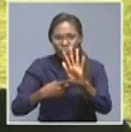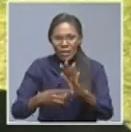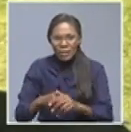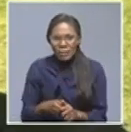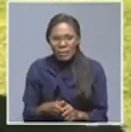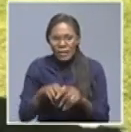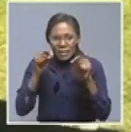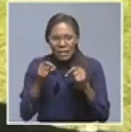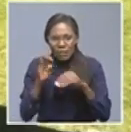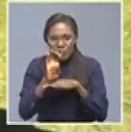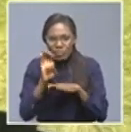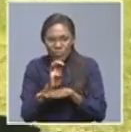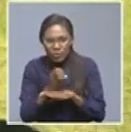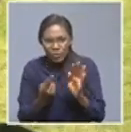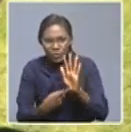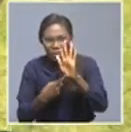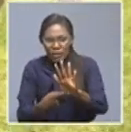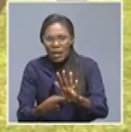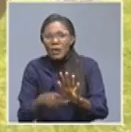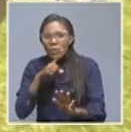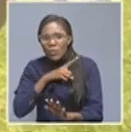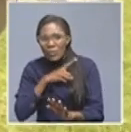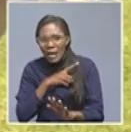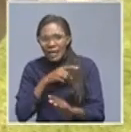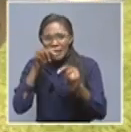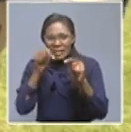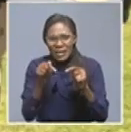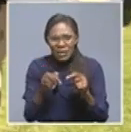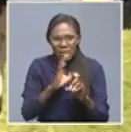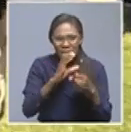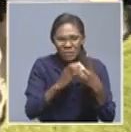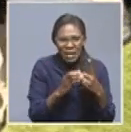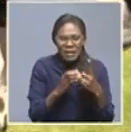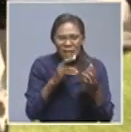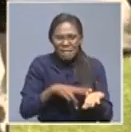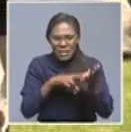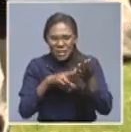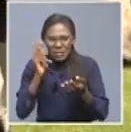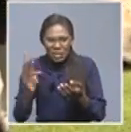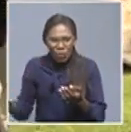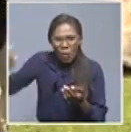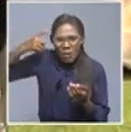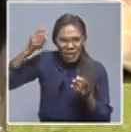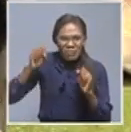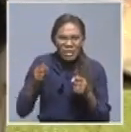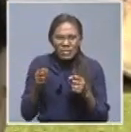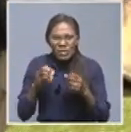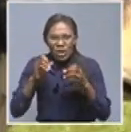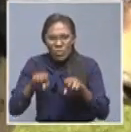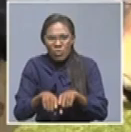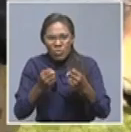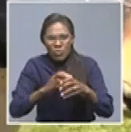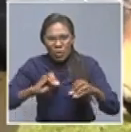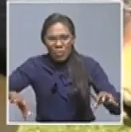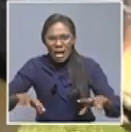expo is aimed at bridging the gap between cultural values and norms as well as modern day society. I'm joined